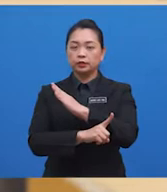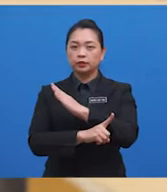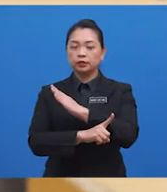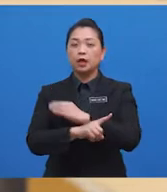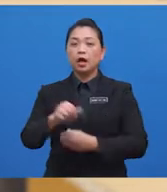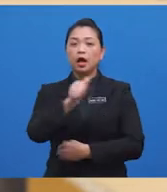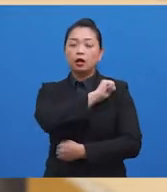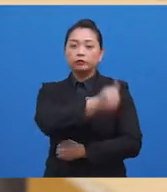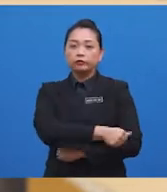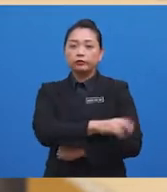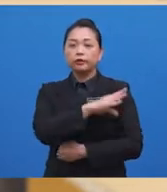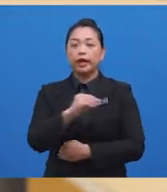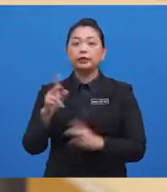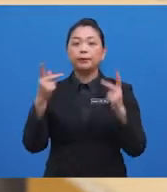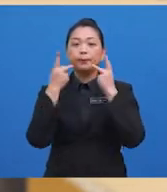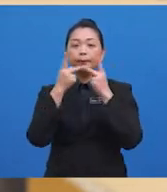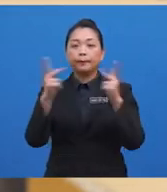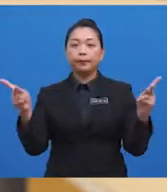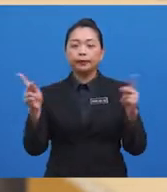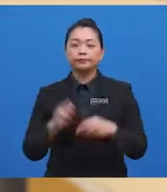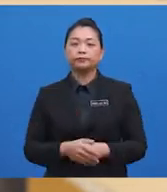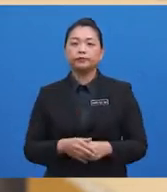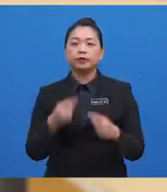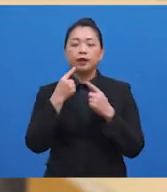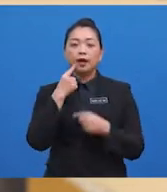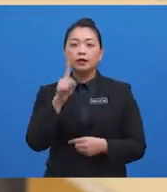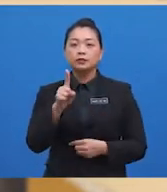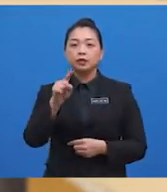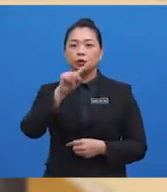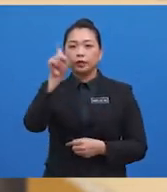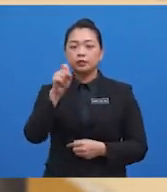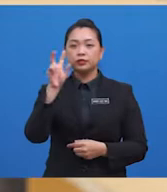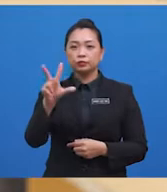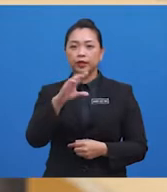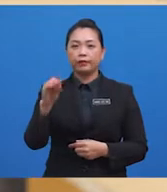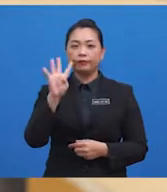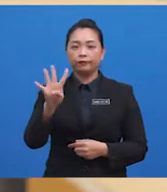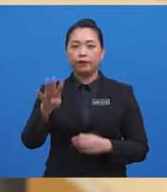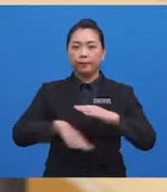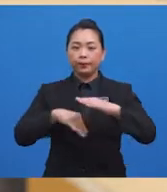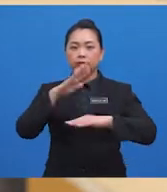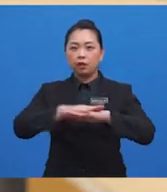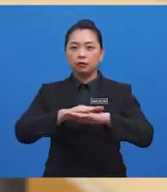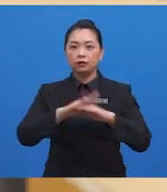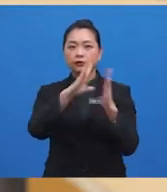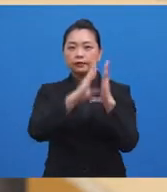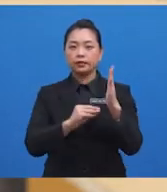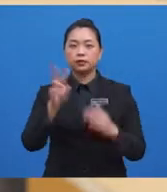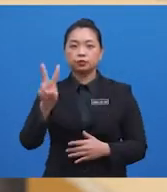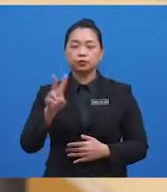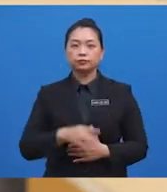and the public. Now, answer questions 3 and 4 based on text 2.